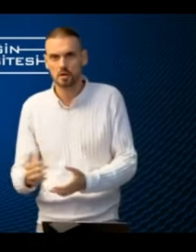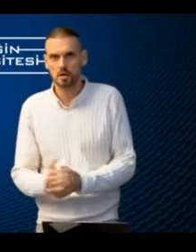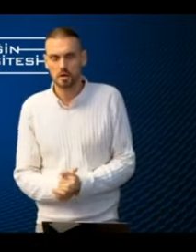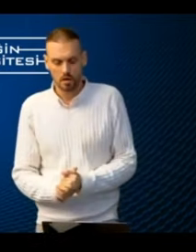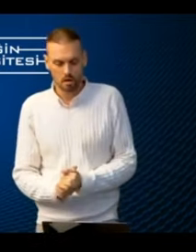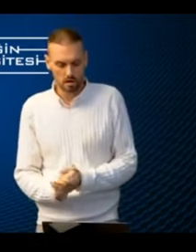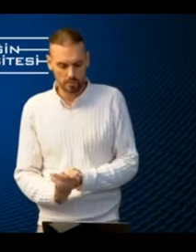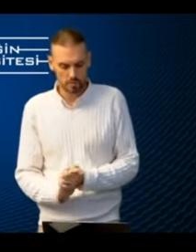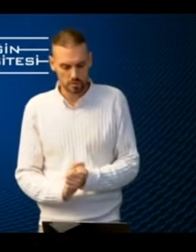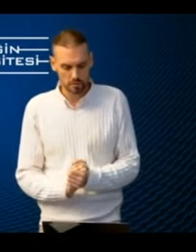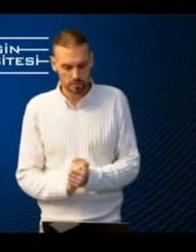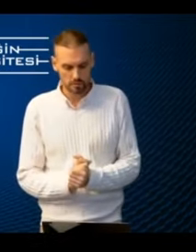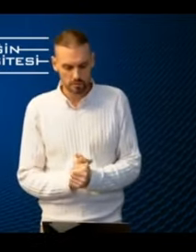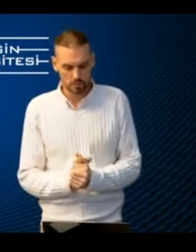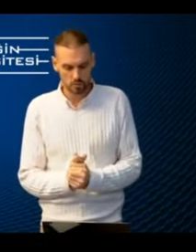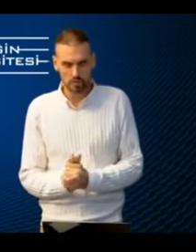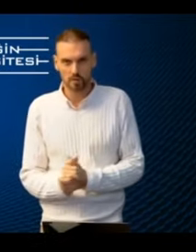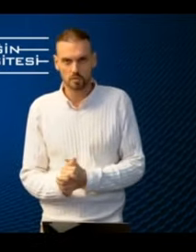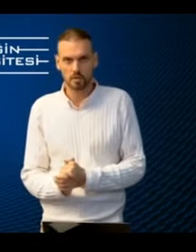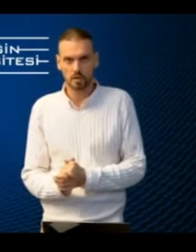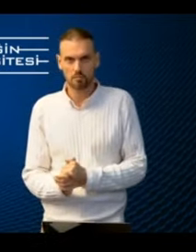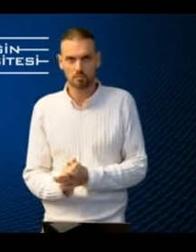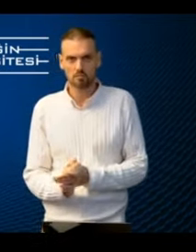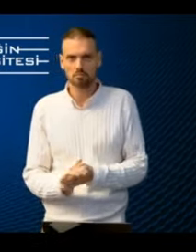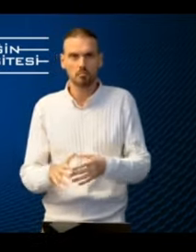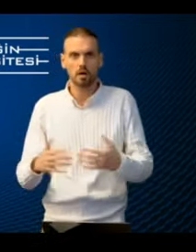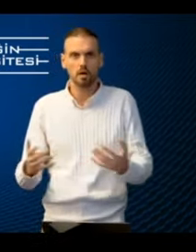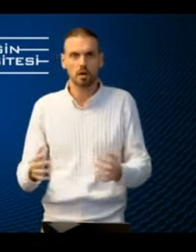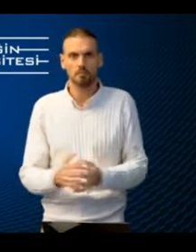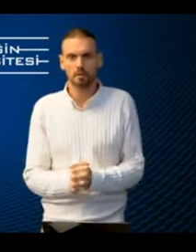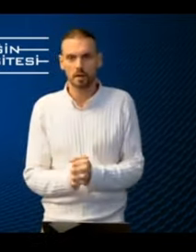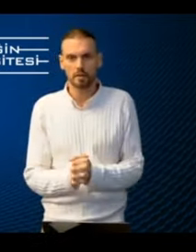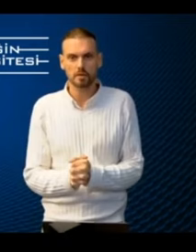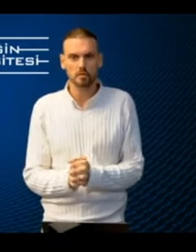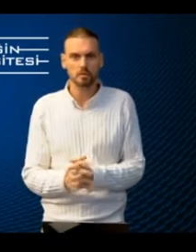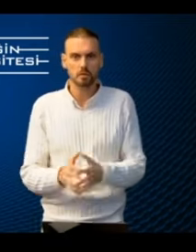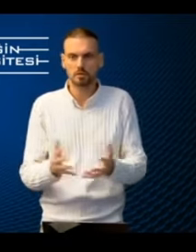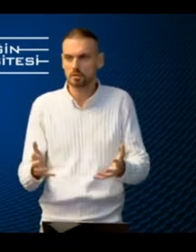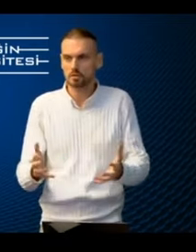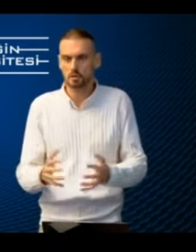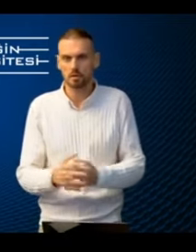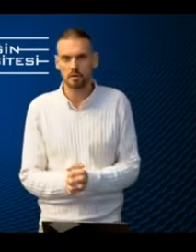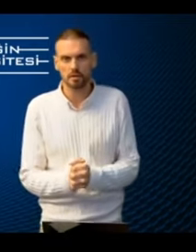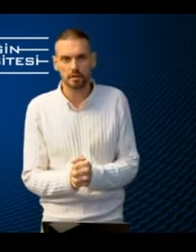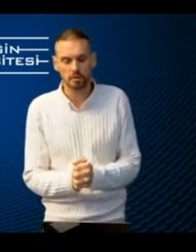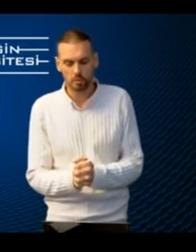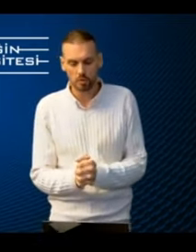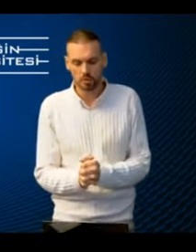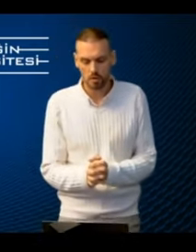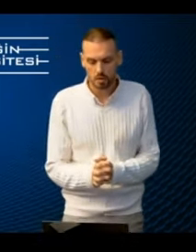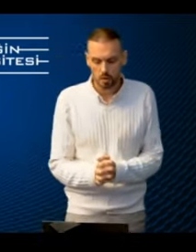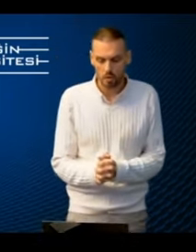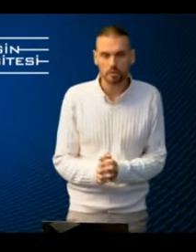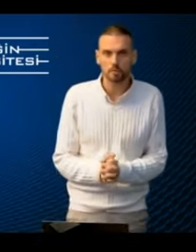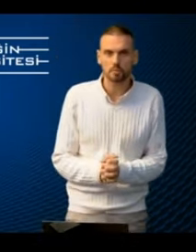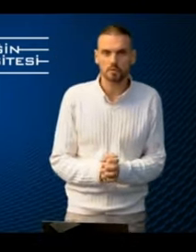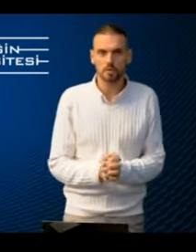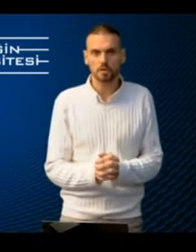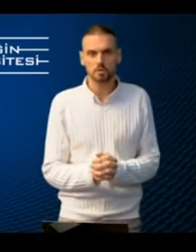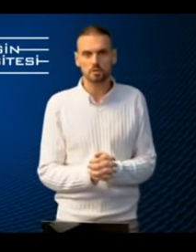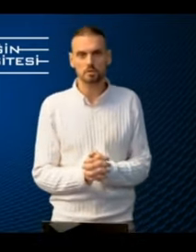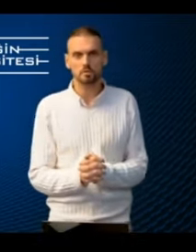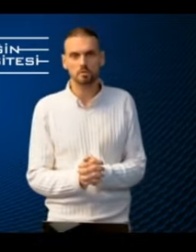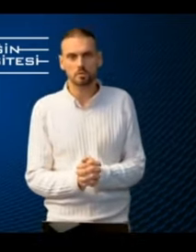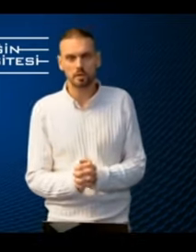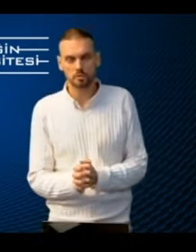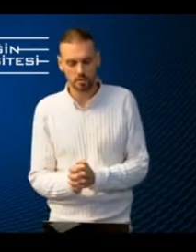university student who would like to become a manager in an airport, or it could be a